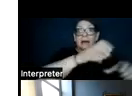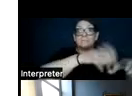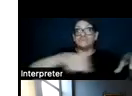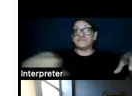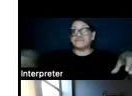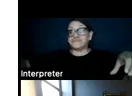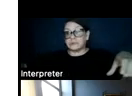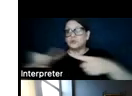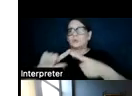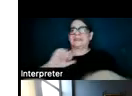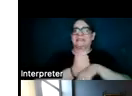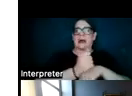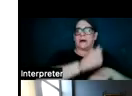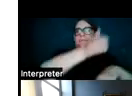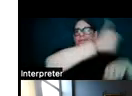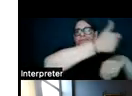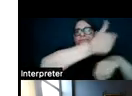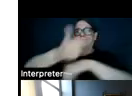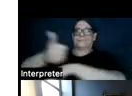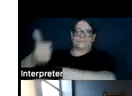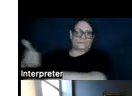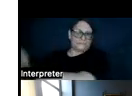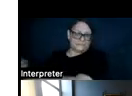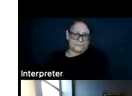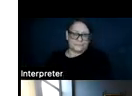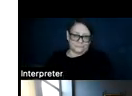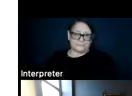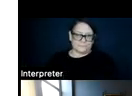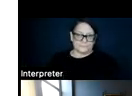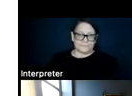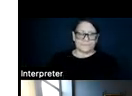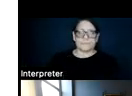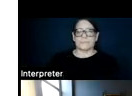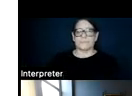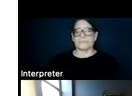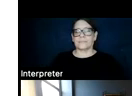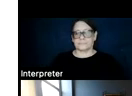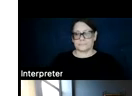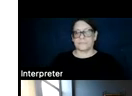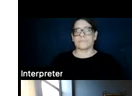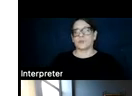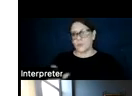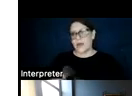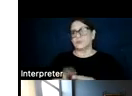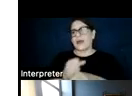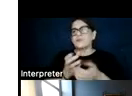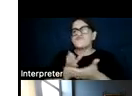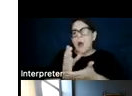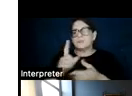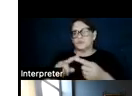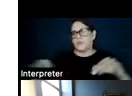have brokered relationships with in order to acquire those rights of way.